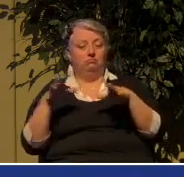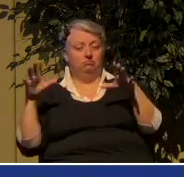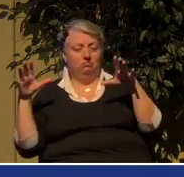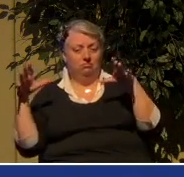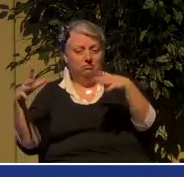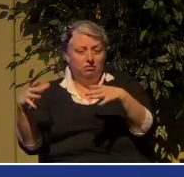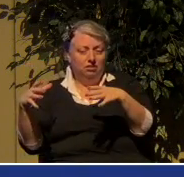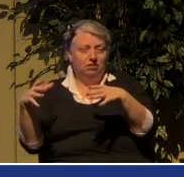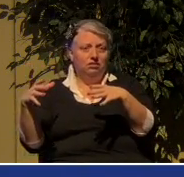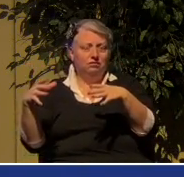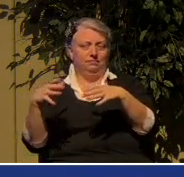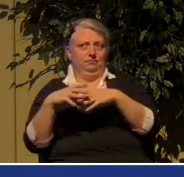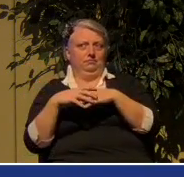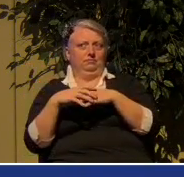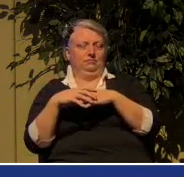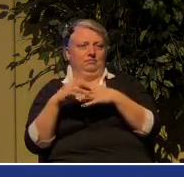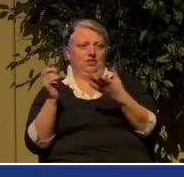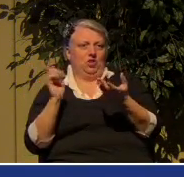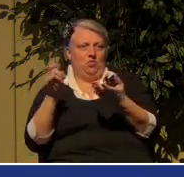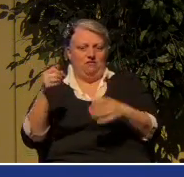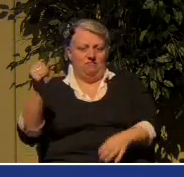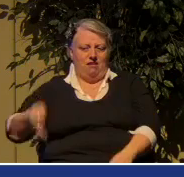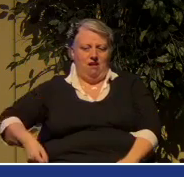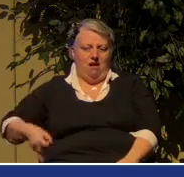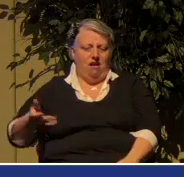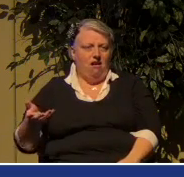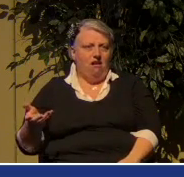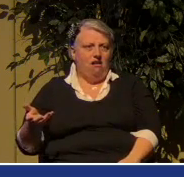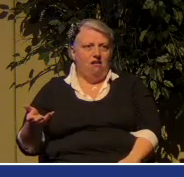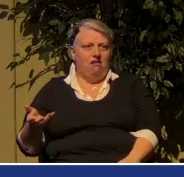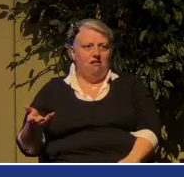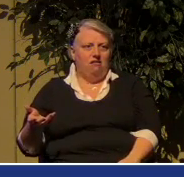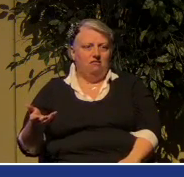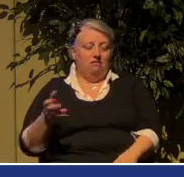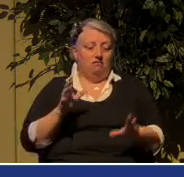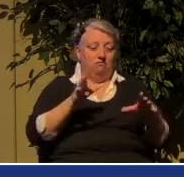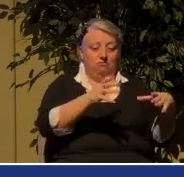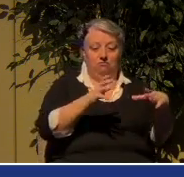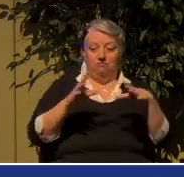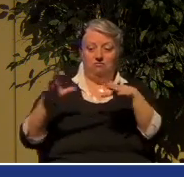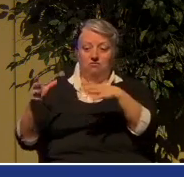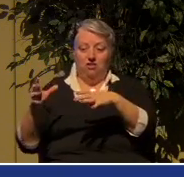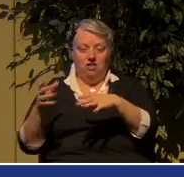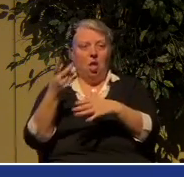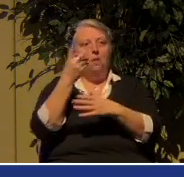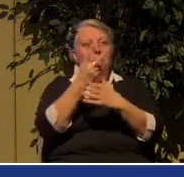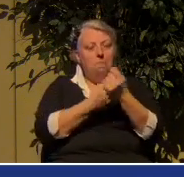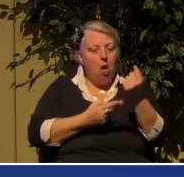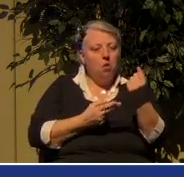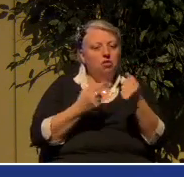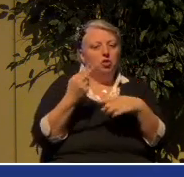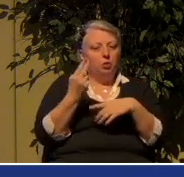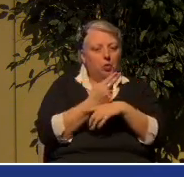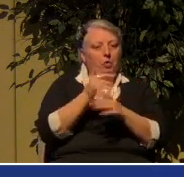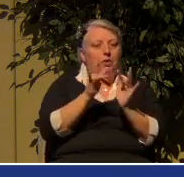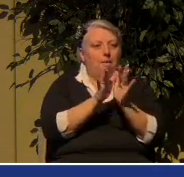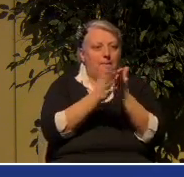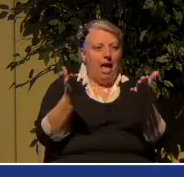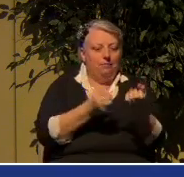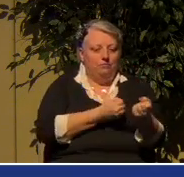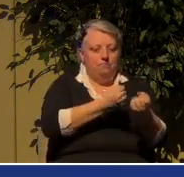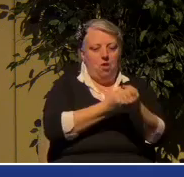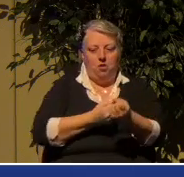say, but where do we draw the line, and both groups appeal to scripture. And both